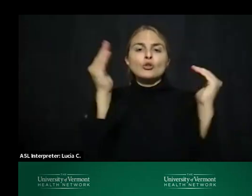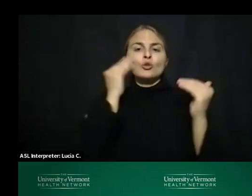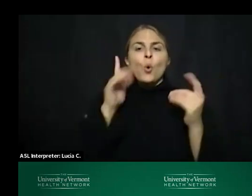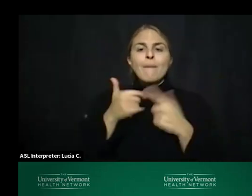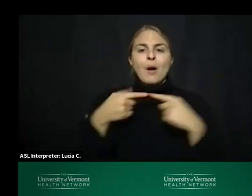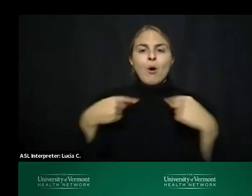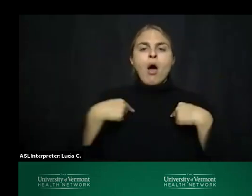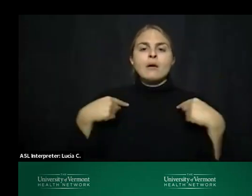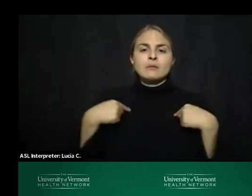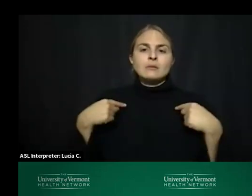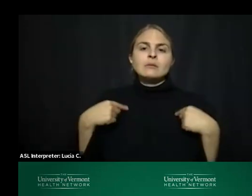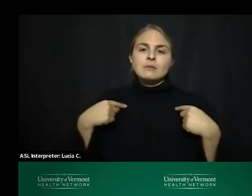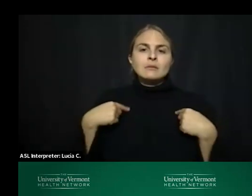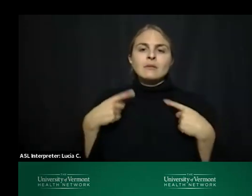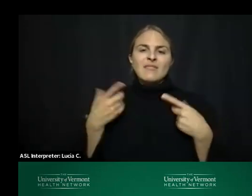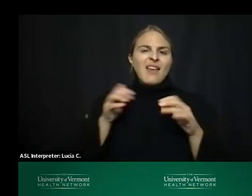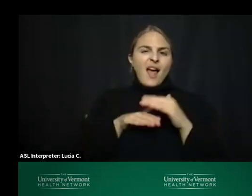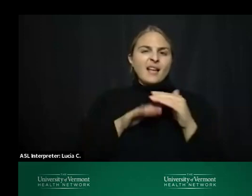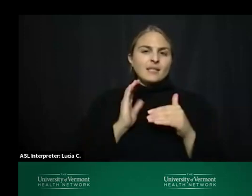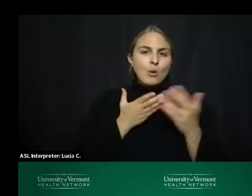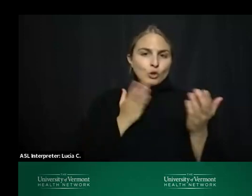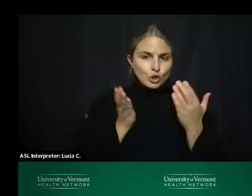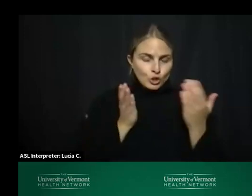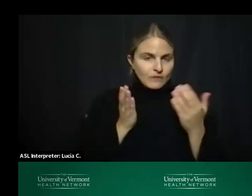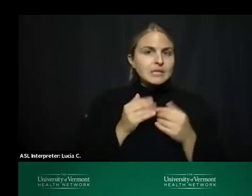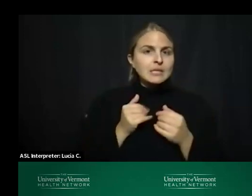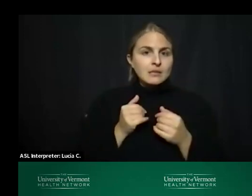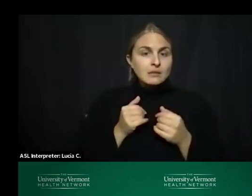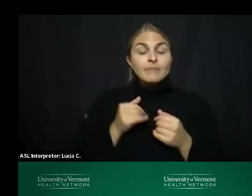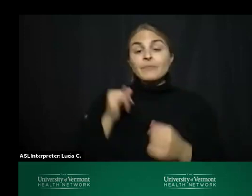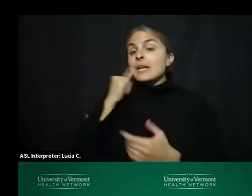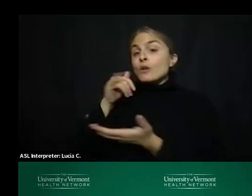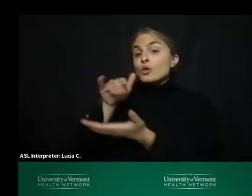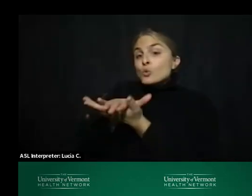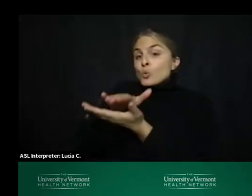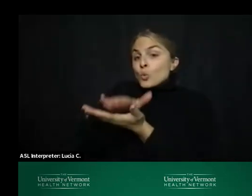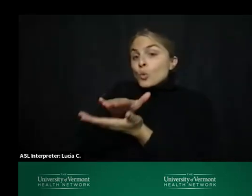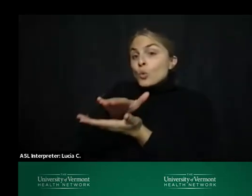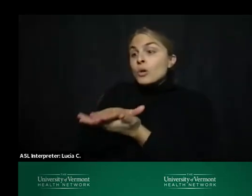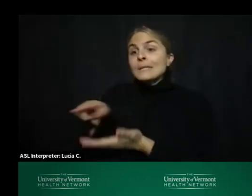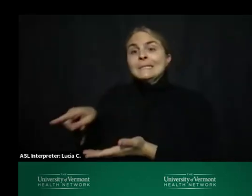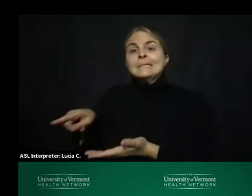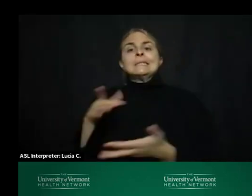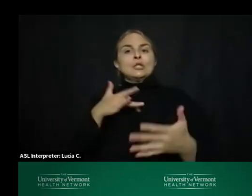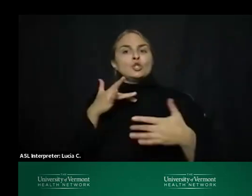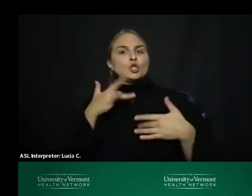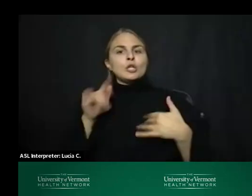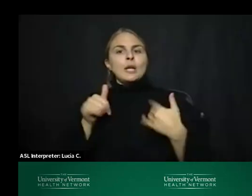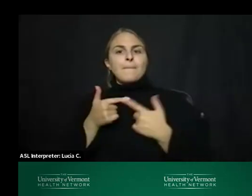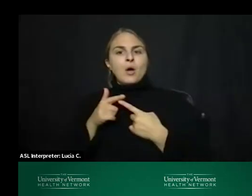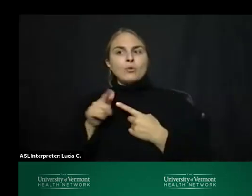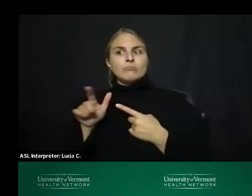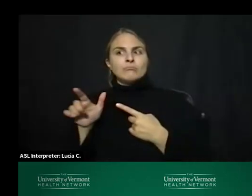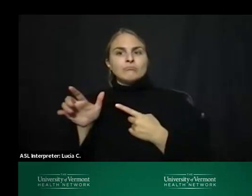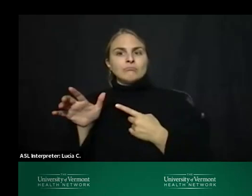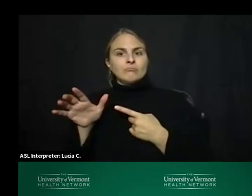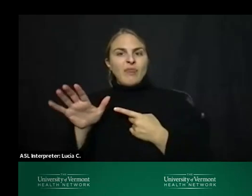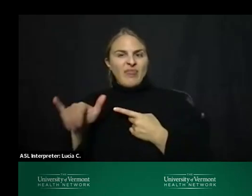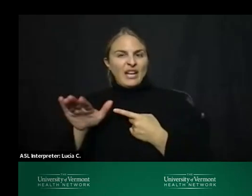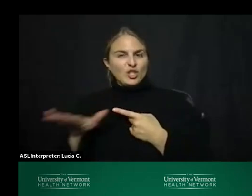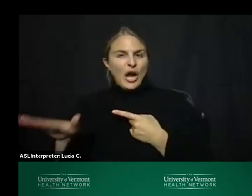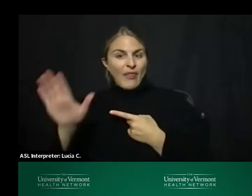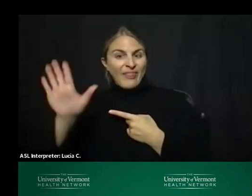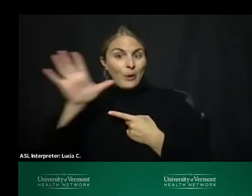about uh the service if a school provider is particularly concerned about a parent they can